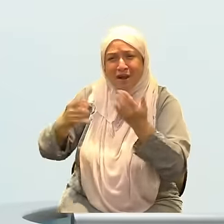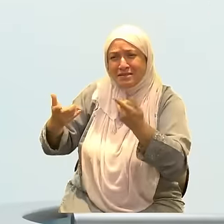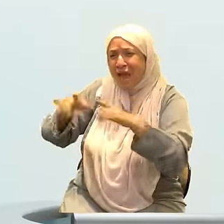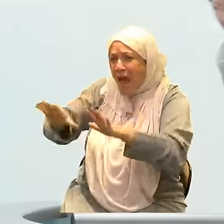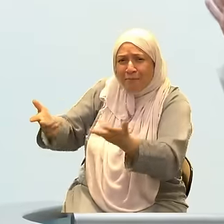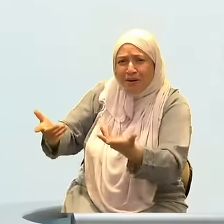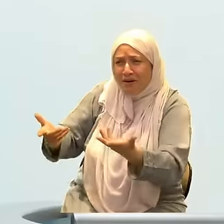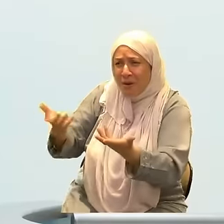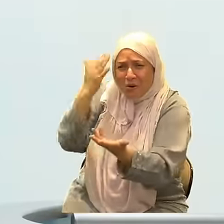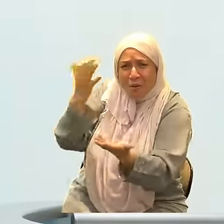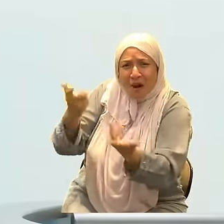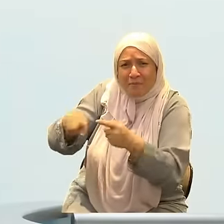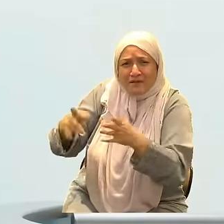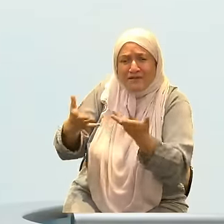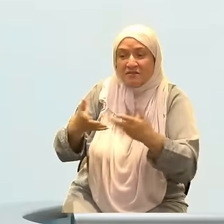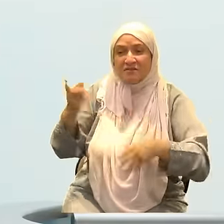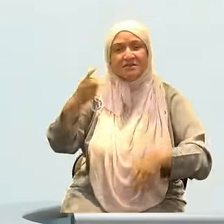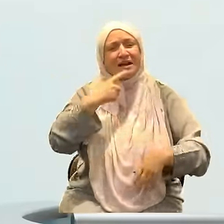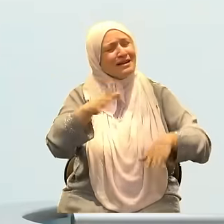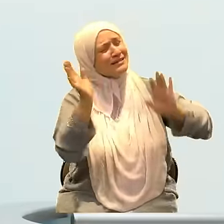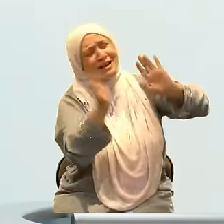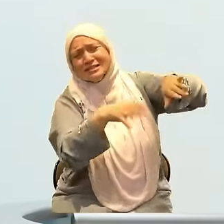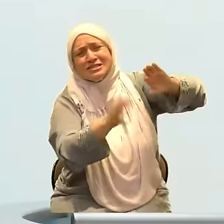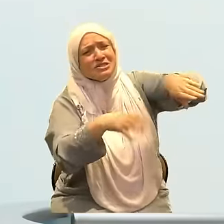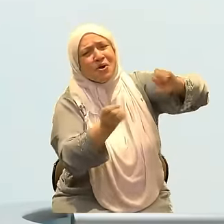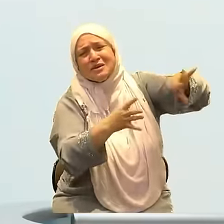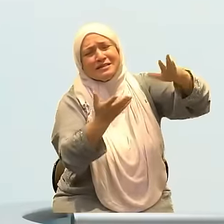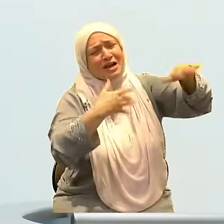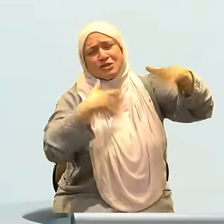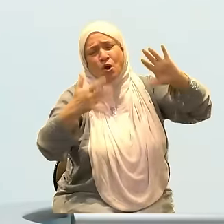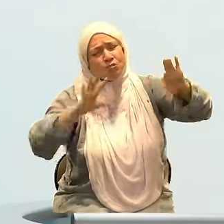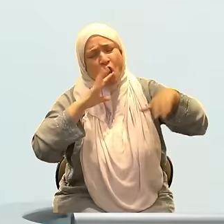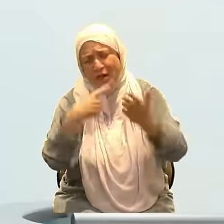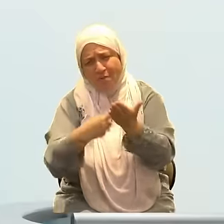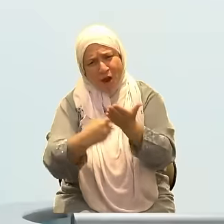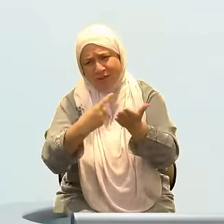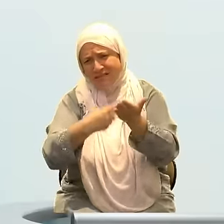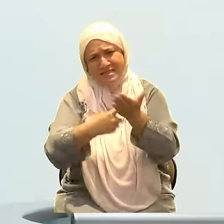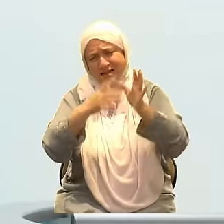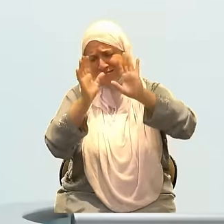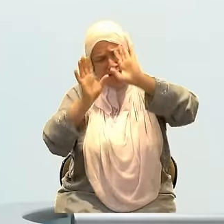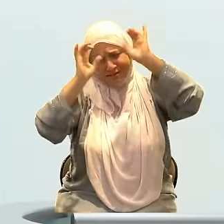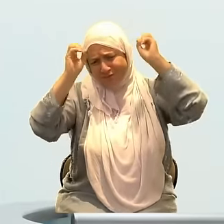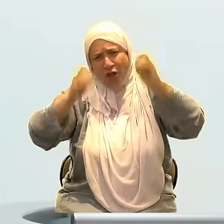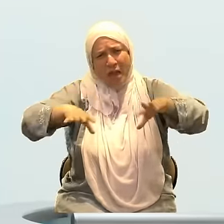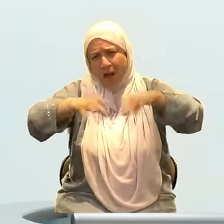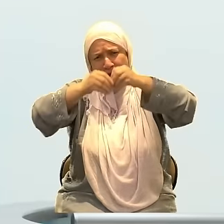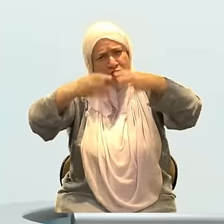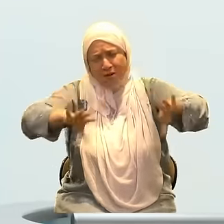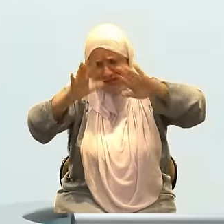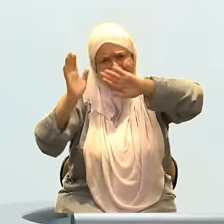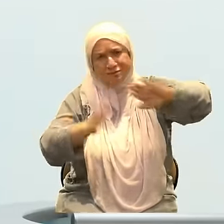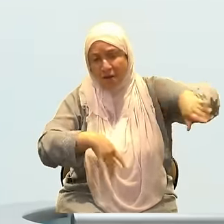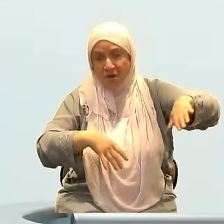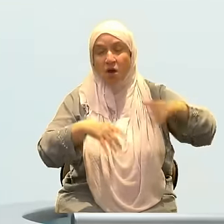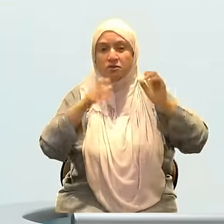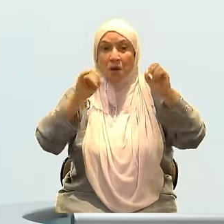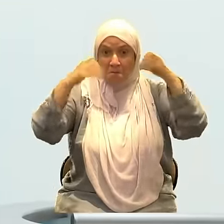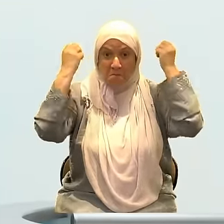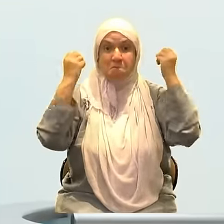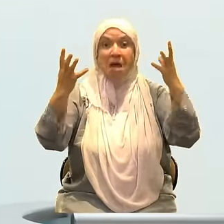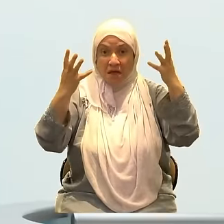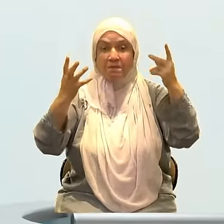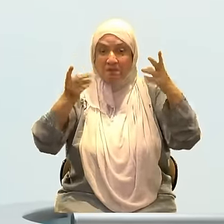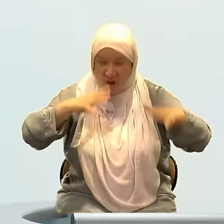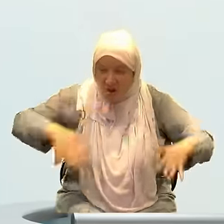the end of the day. That's a lot of people around you, by the way. A lot of people around you. That drive around, they see the